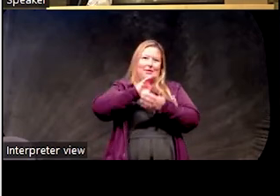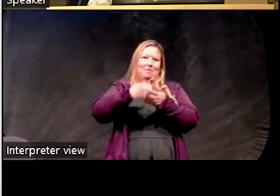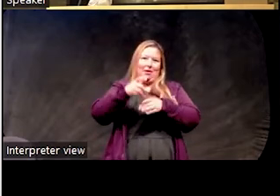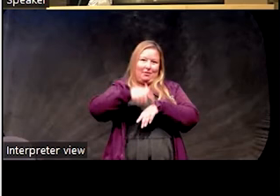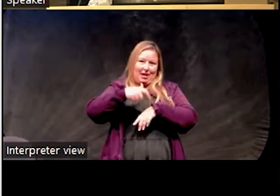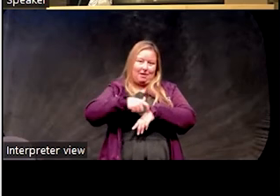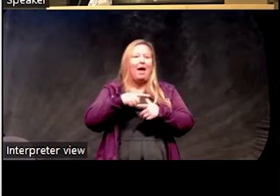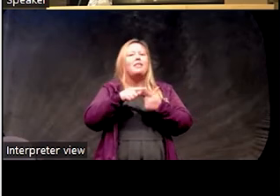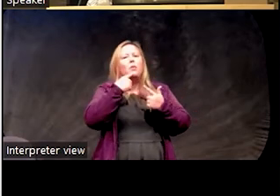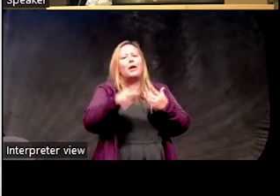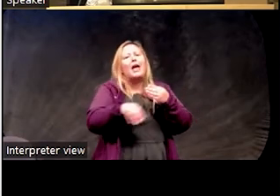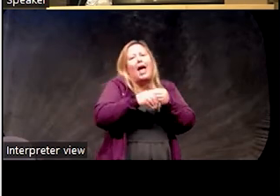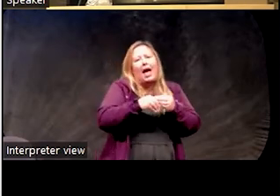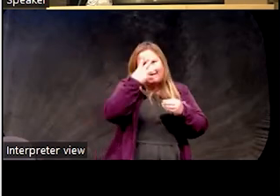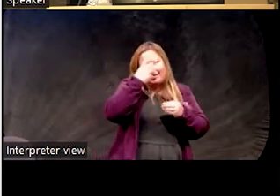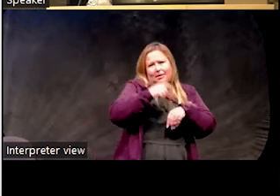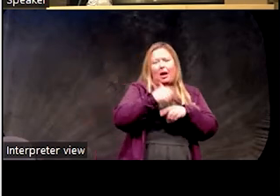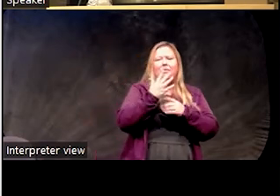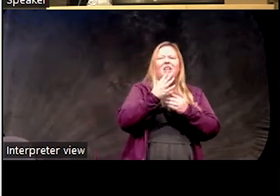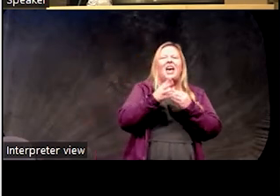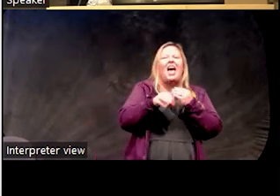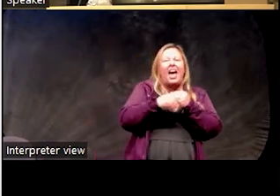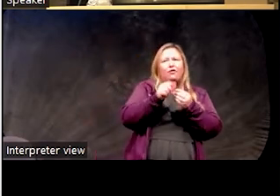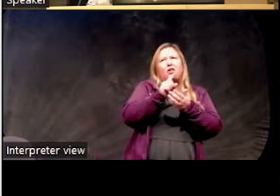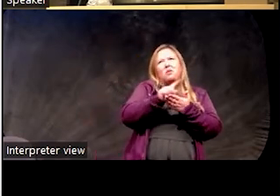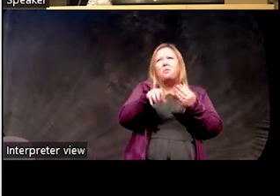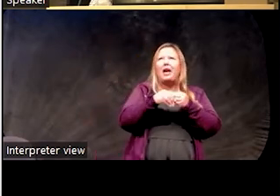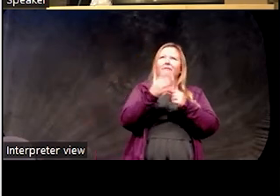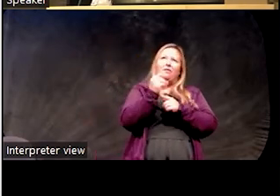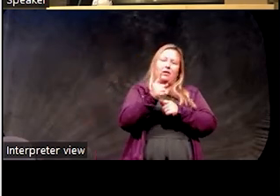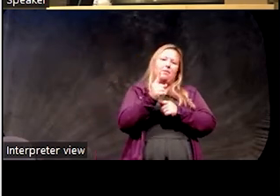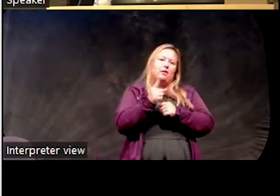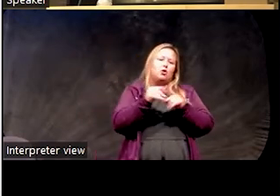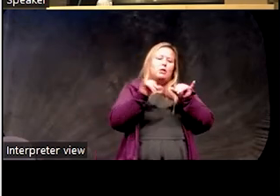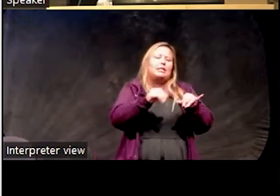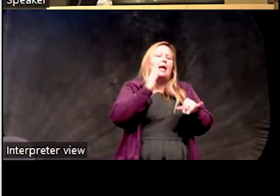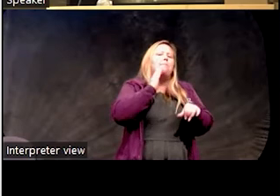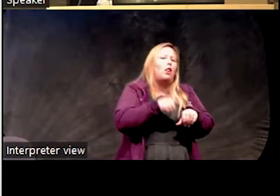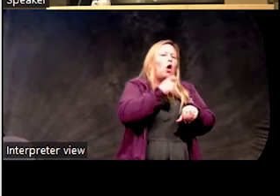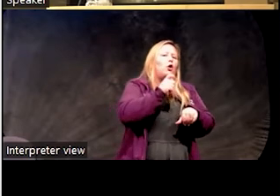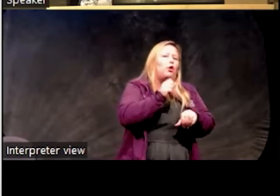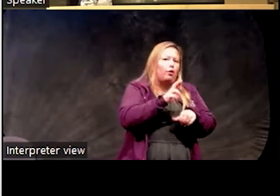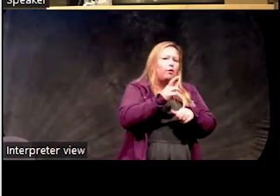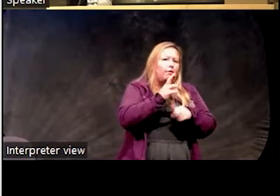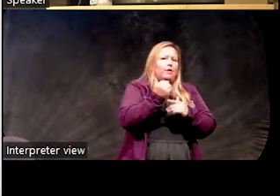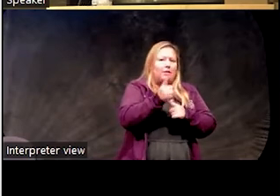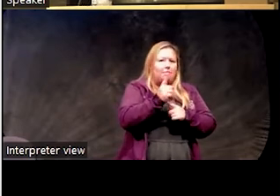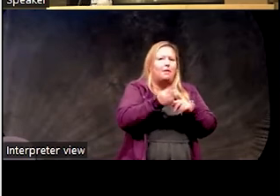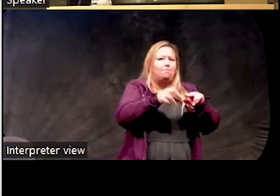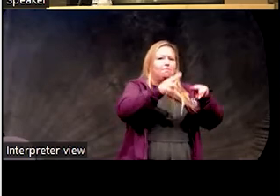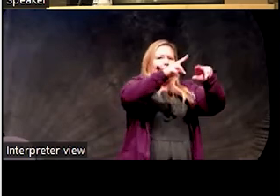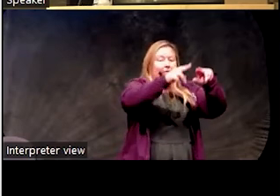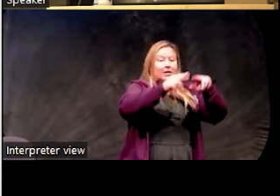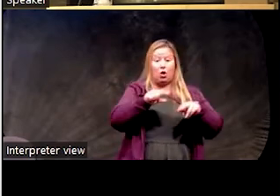them, be in bed longer. Typically about 15 more minutes a week, be in bed longer. And then week by week, as long as they're maintaining good